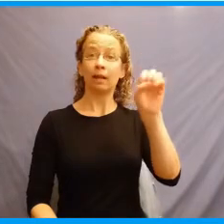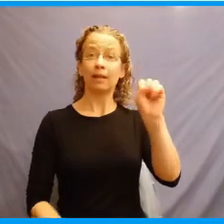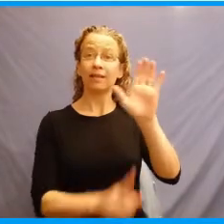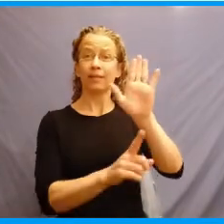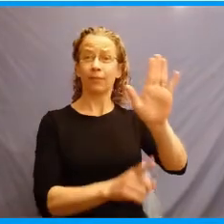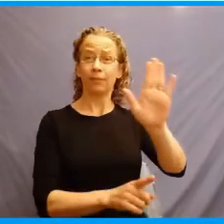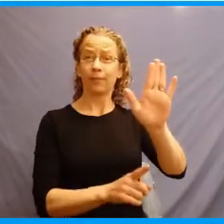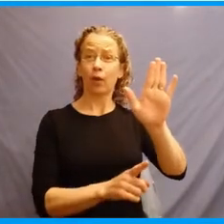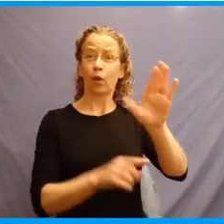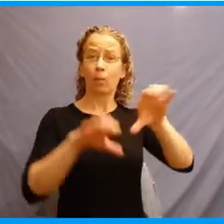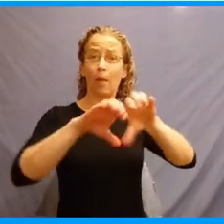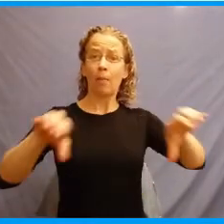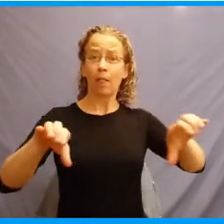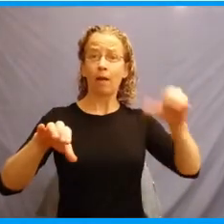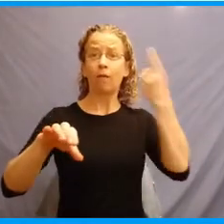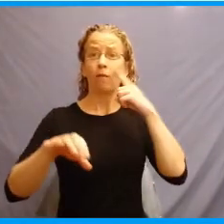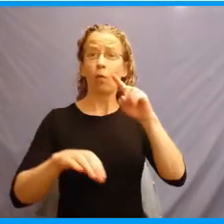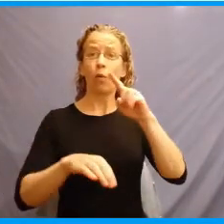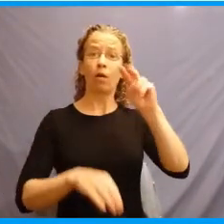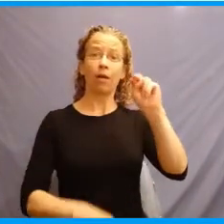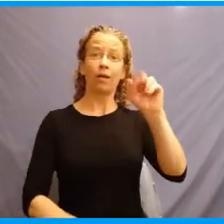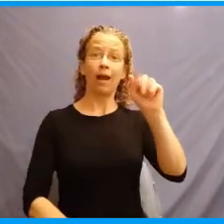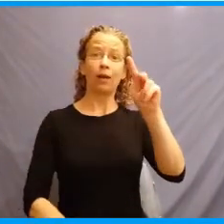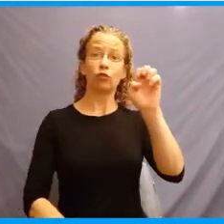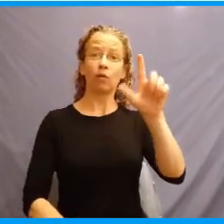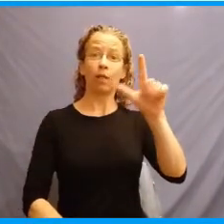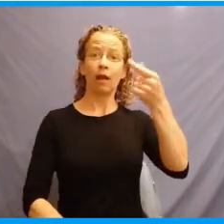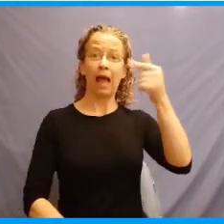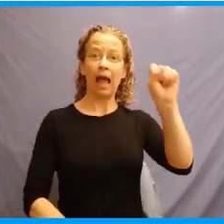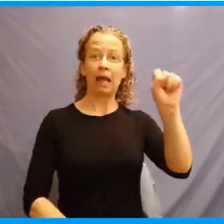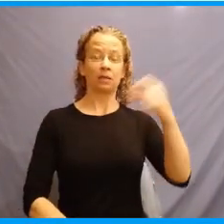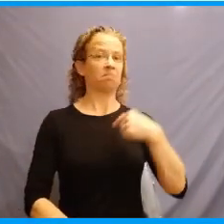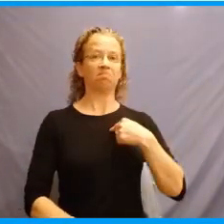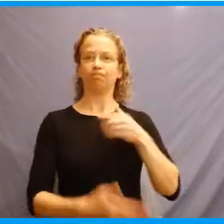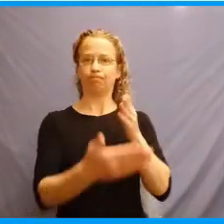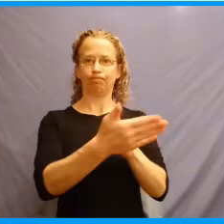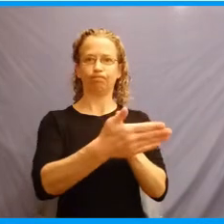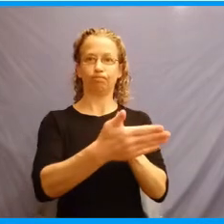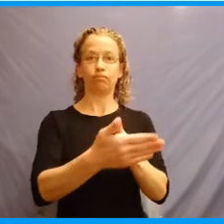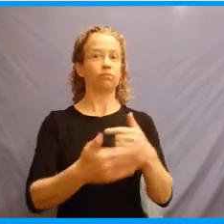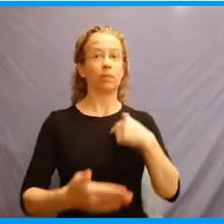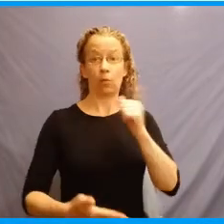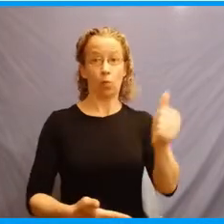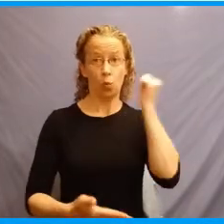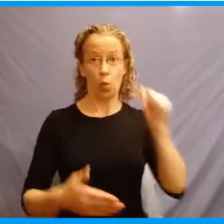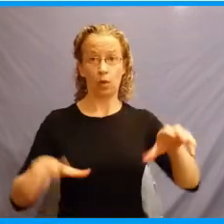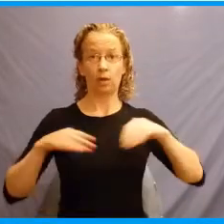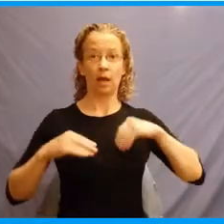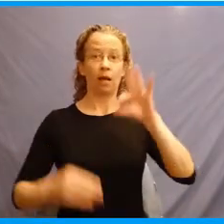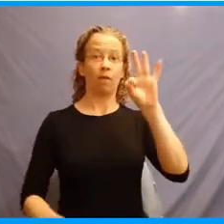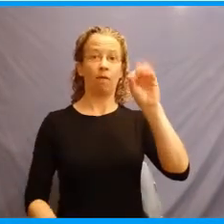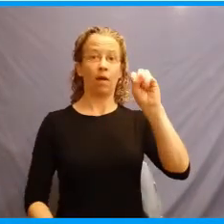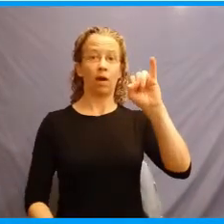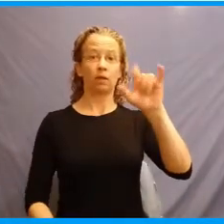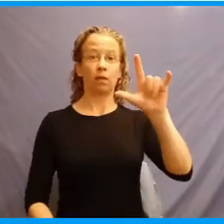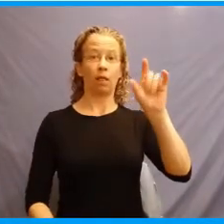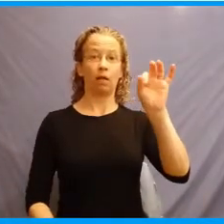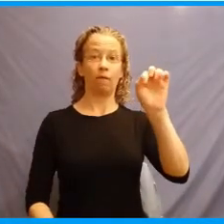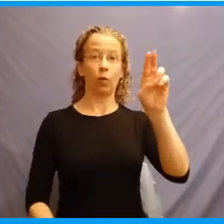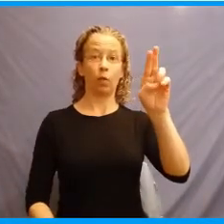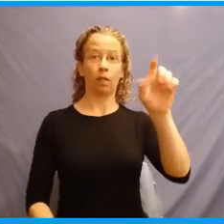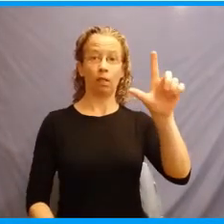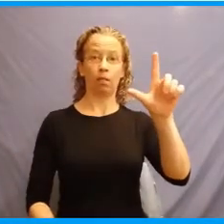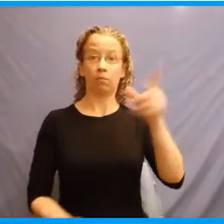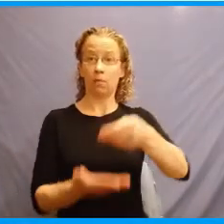for-profit Liberty Utilities pipeline. I don't take fossil fuel money. I'm the only